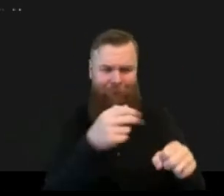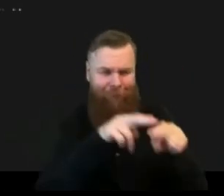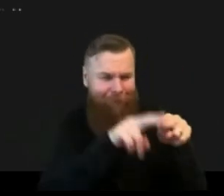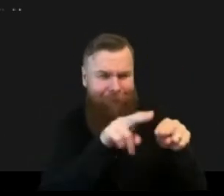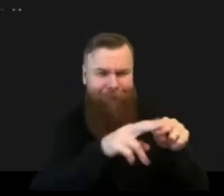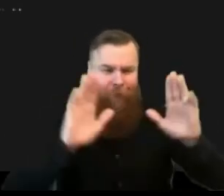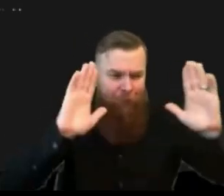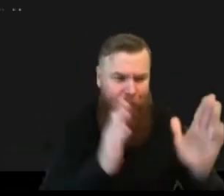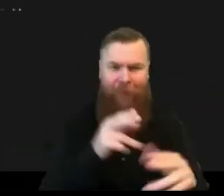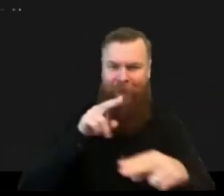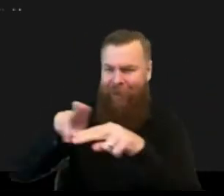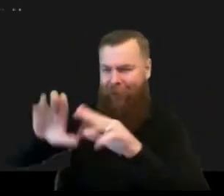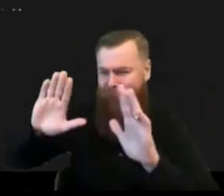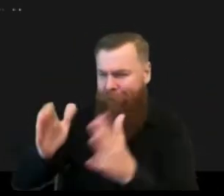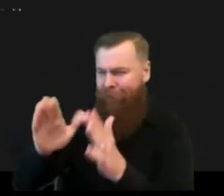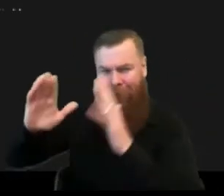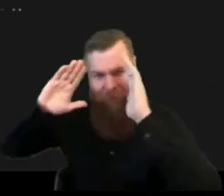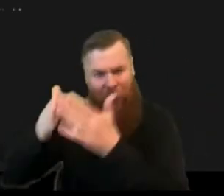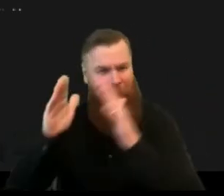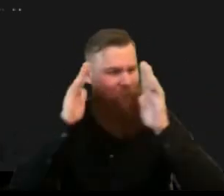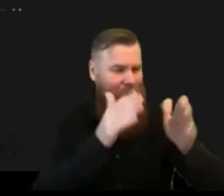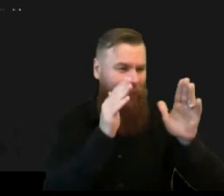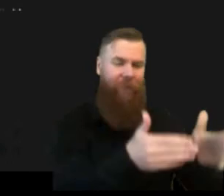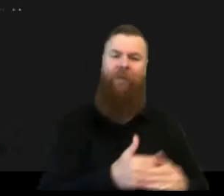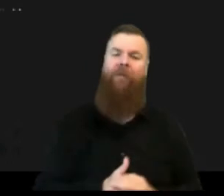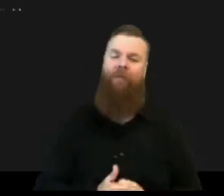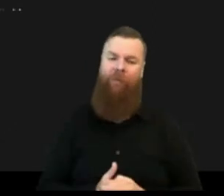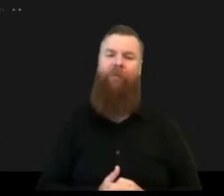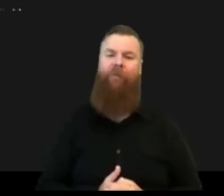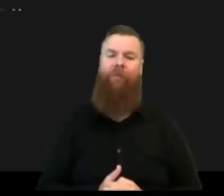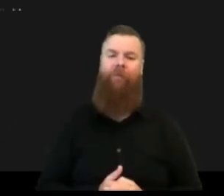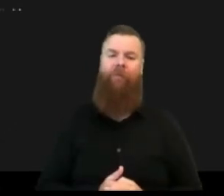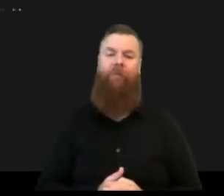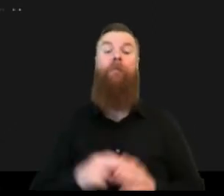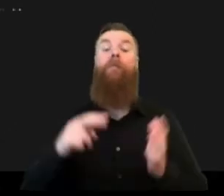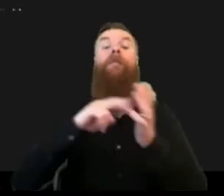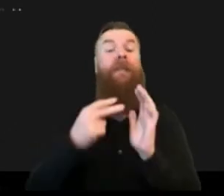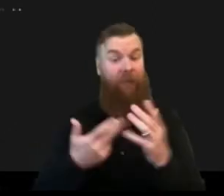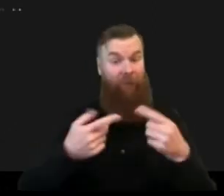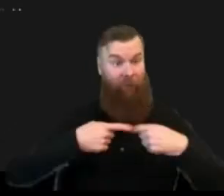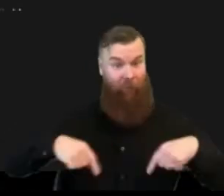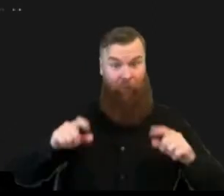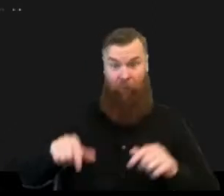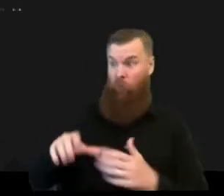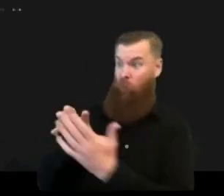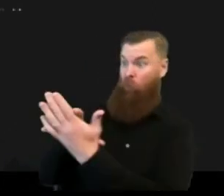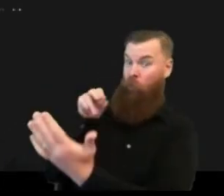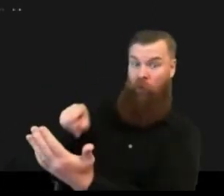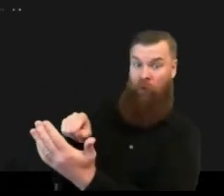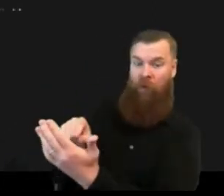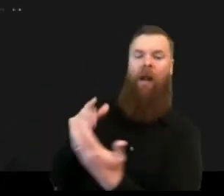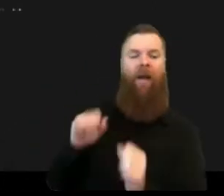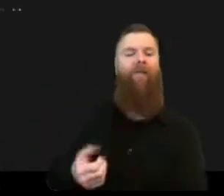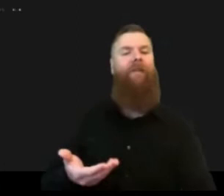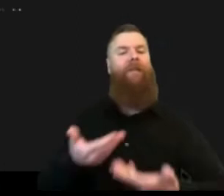the so we will have more knowledge as they say in in with this knowledge we can take better we